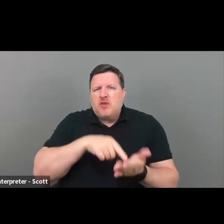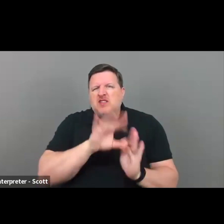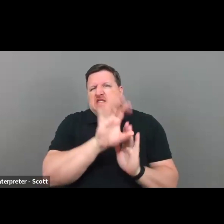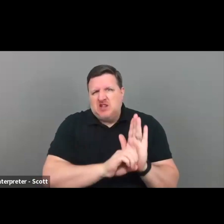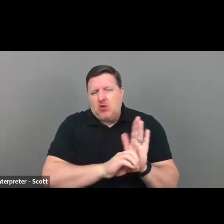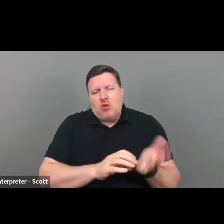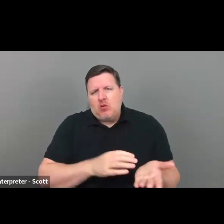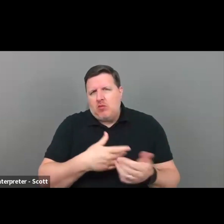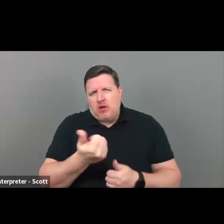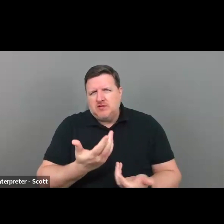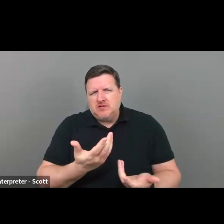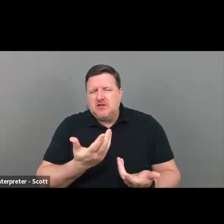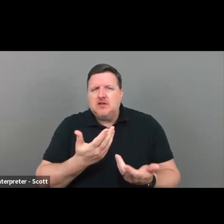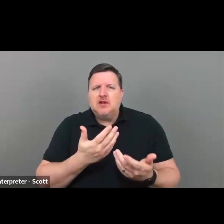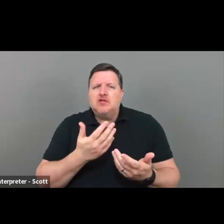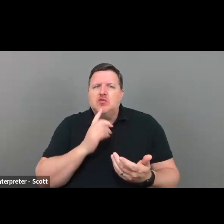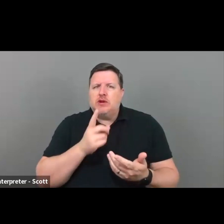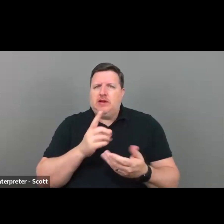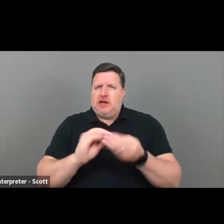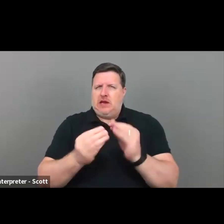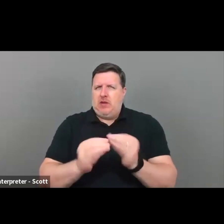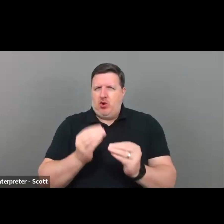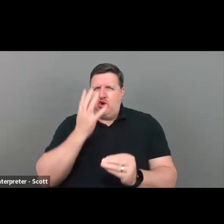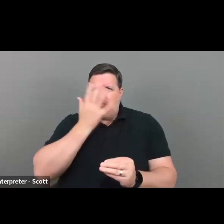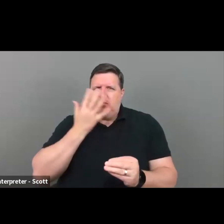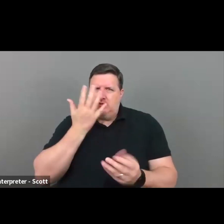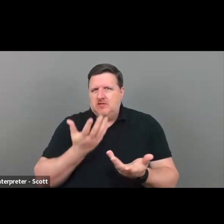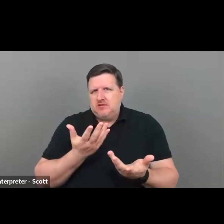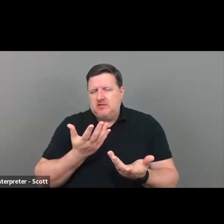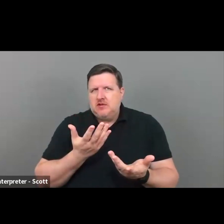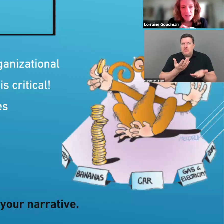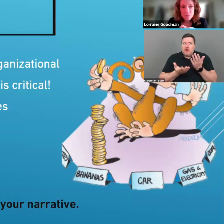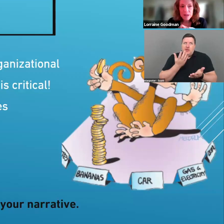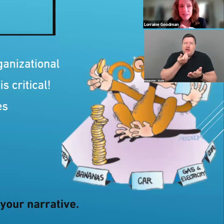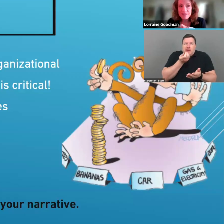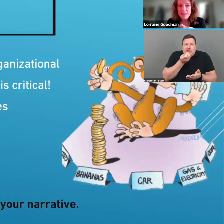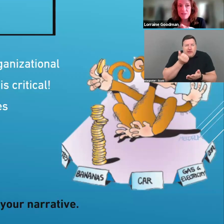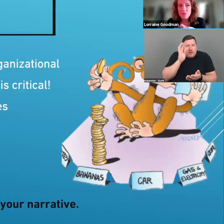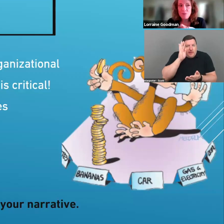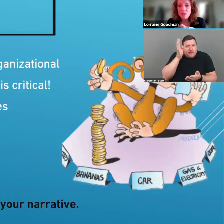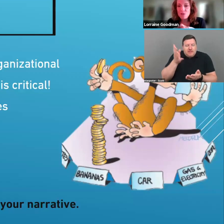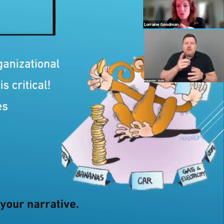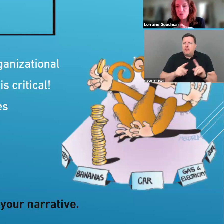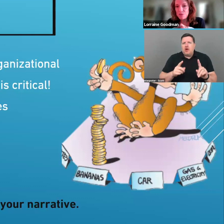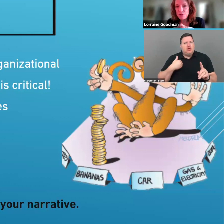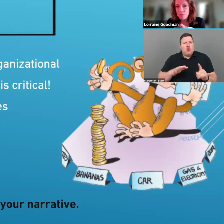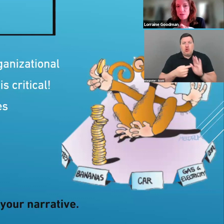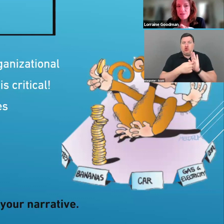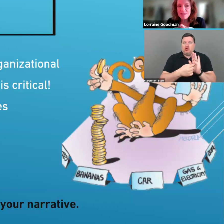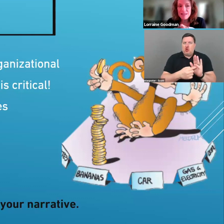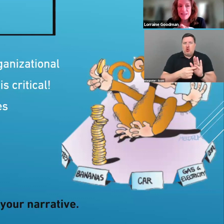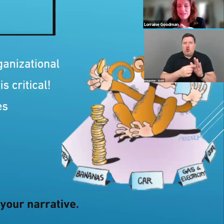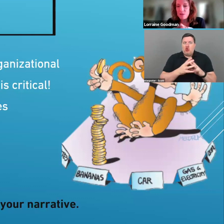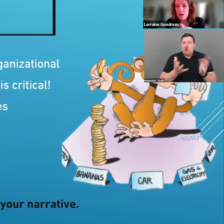a numbers game and maybe a little fictitious, but you don't want to show too much of a